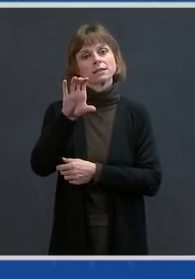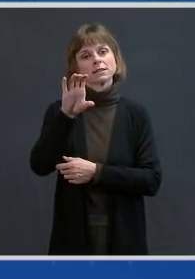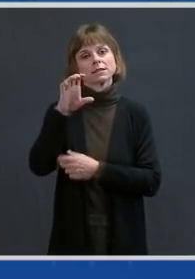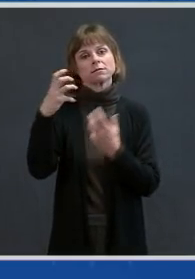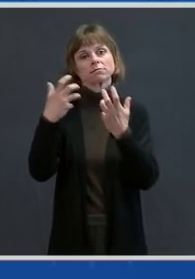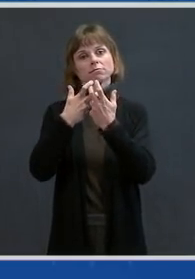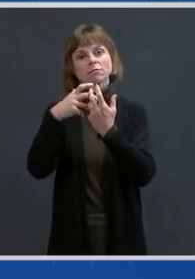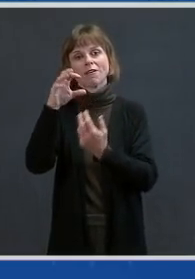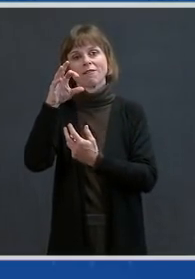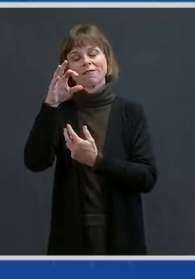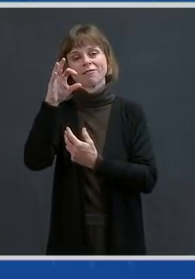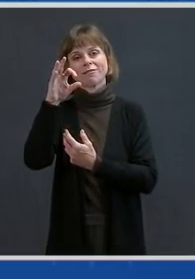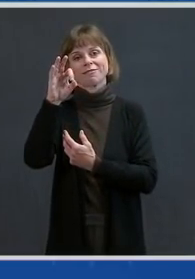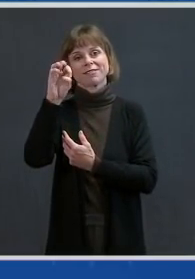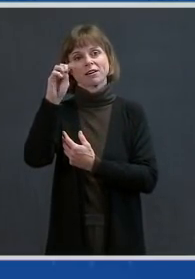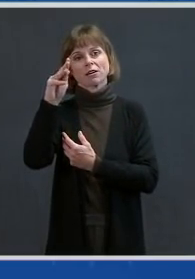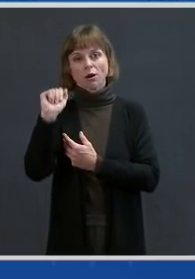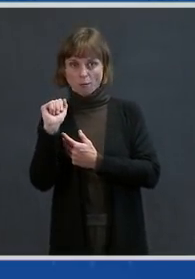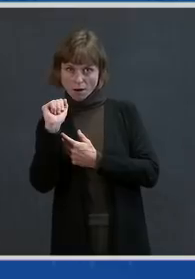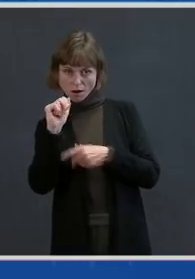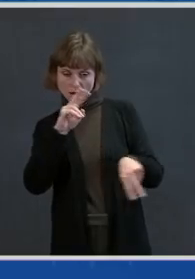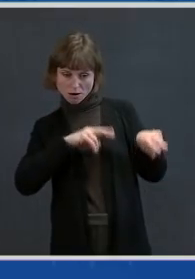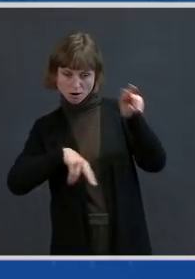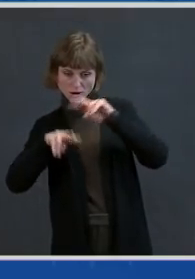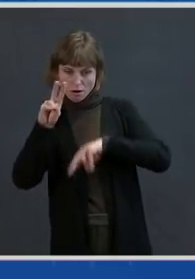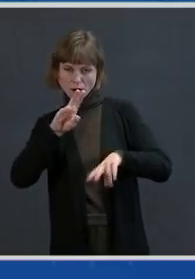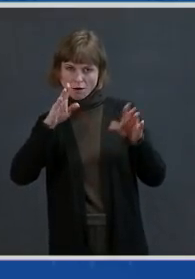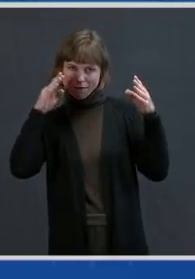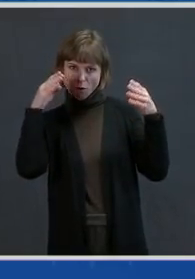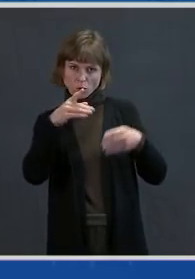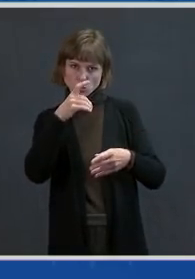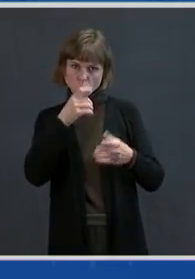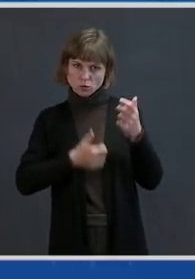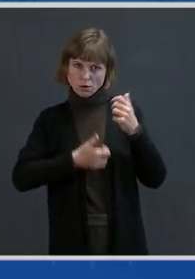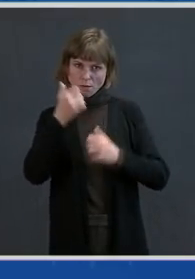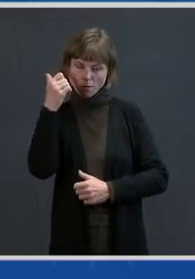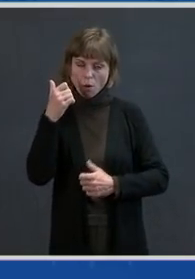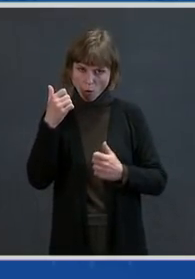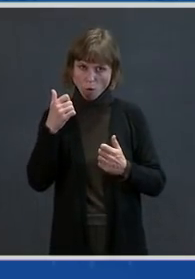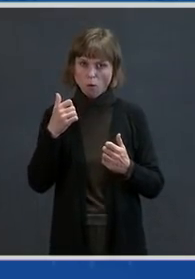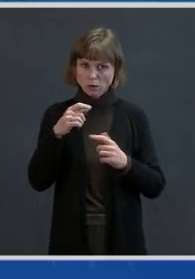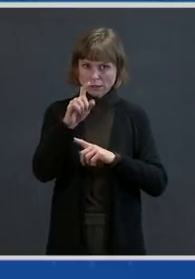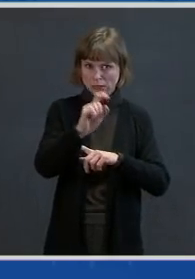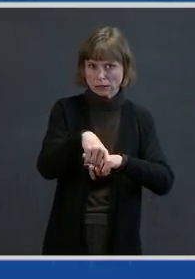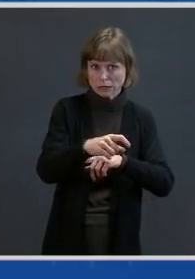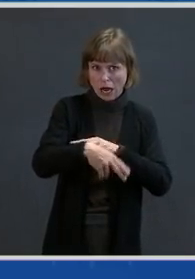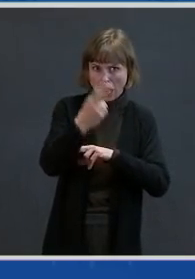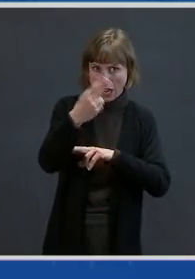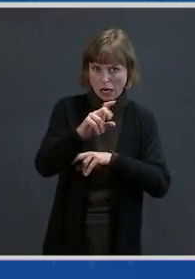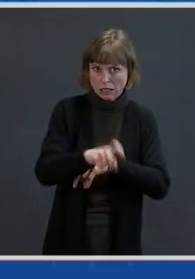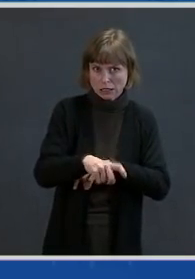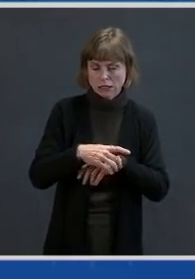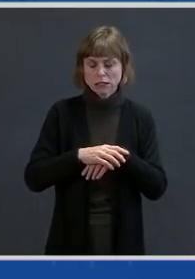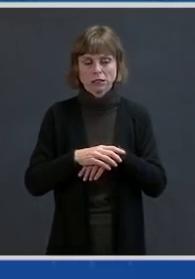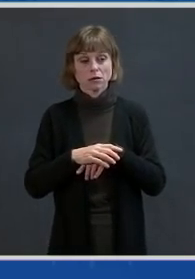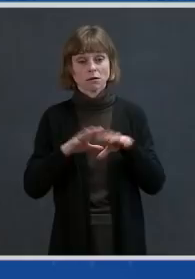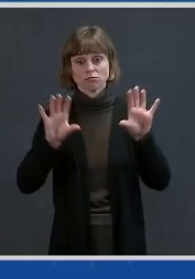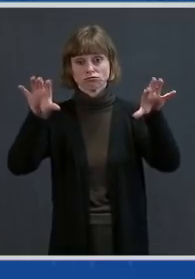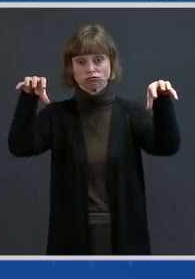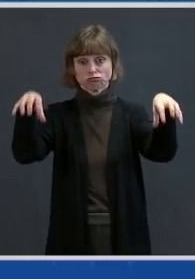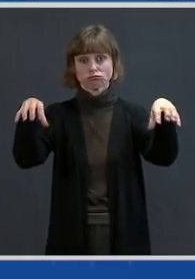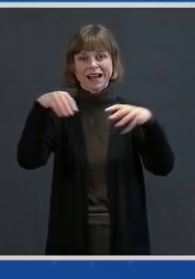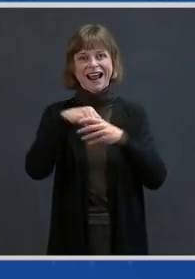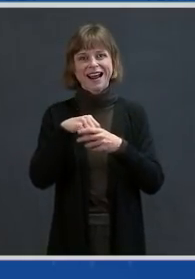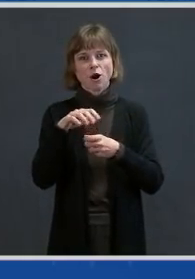those most vulnerable. The goal is to launch vaccination sites that use processes and are in locations that